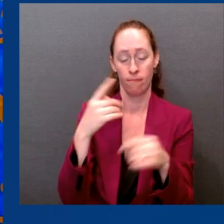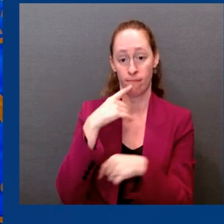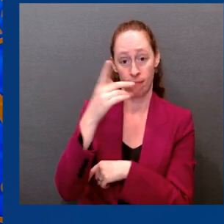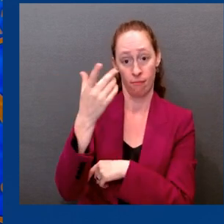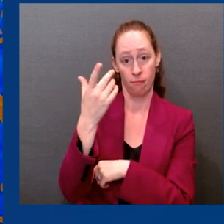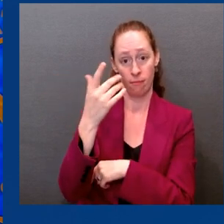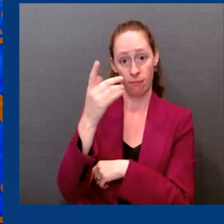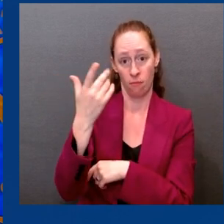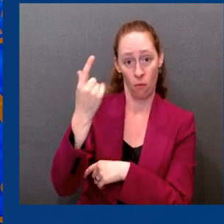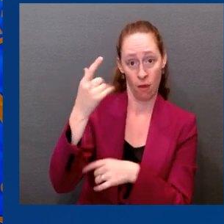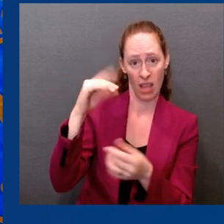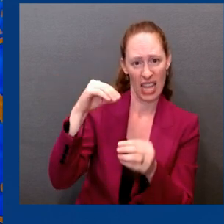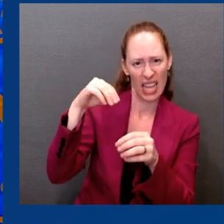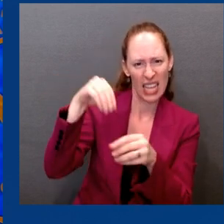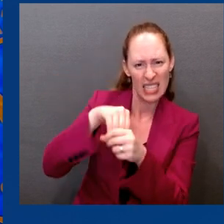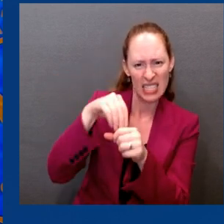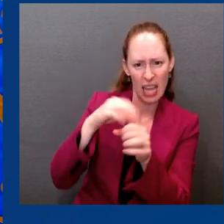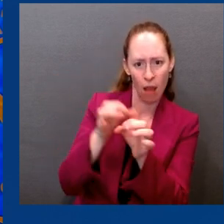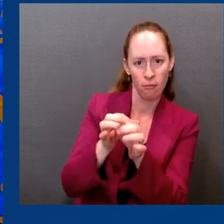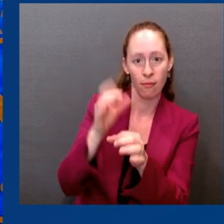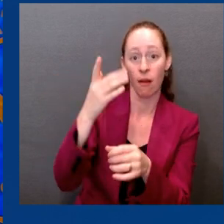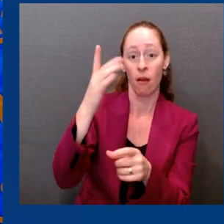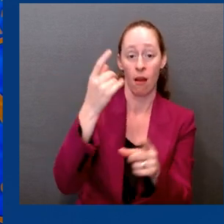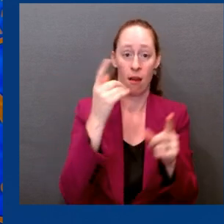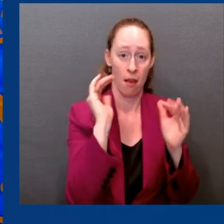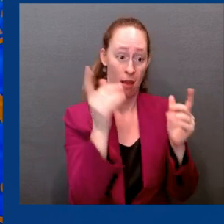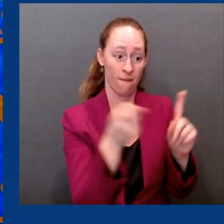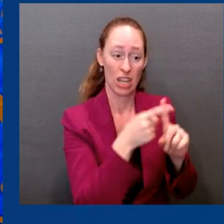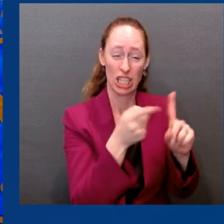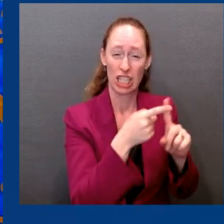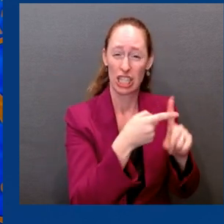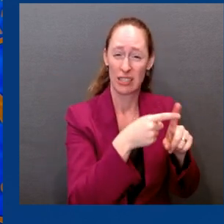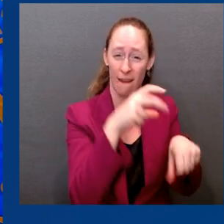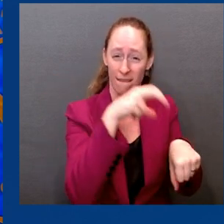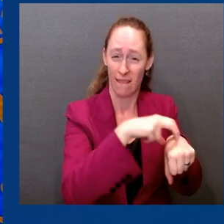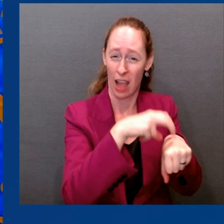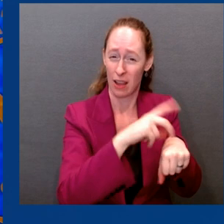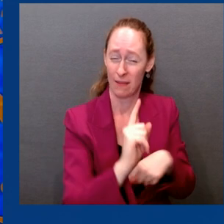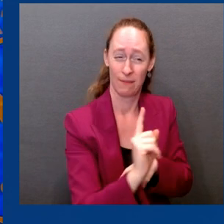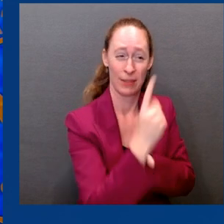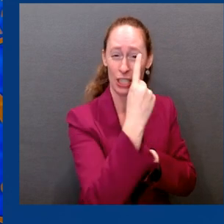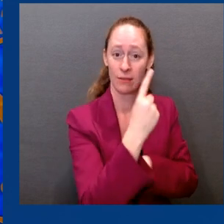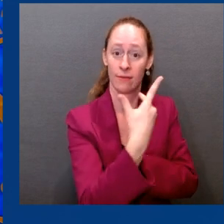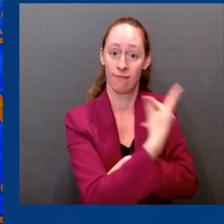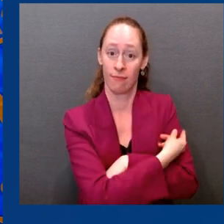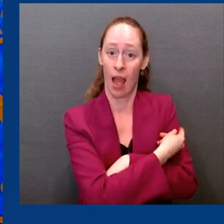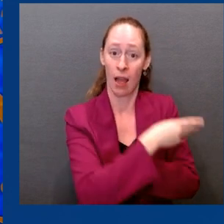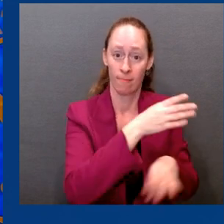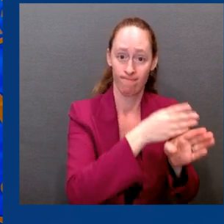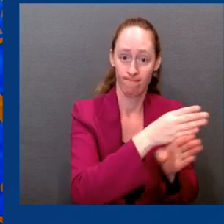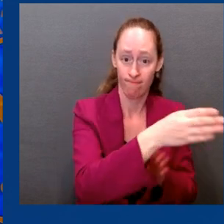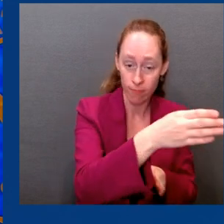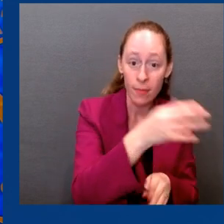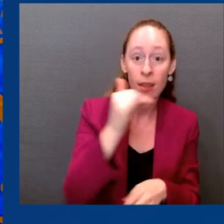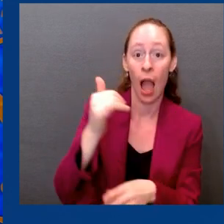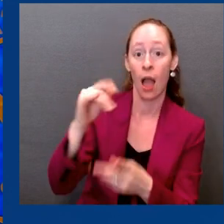induced higher antibody titers against Omicron than did the original vaccines.